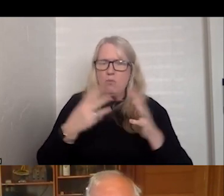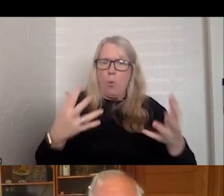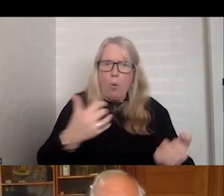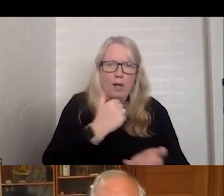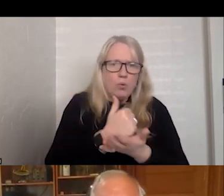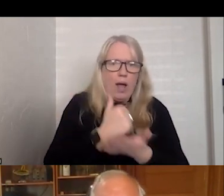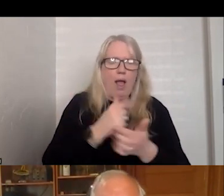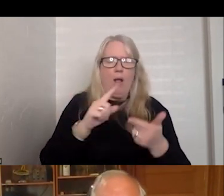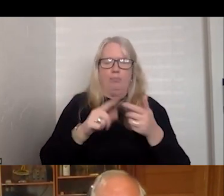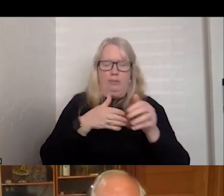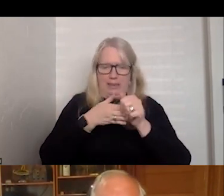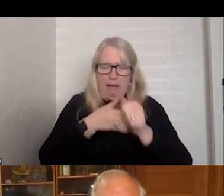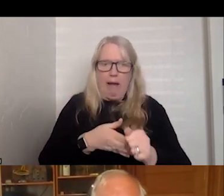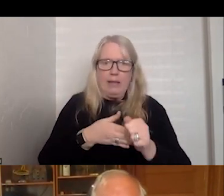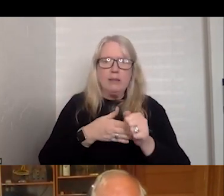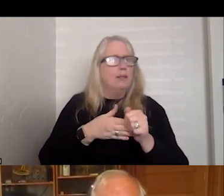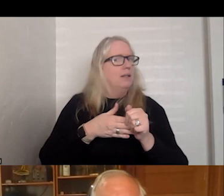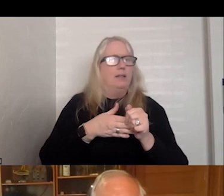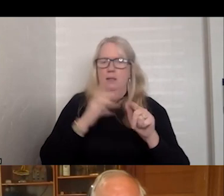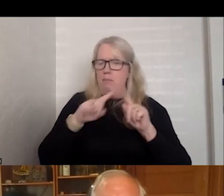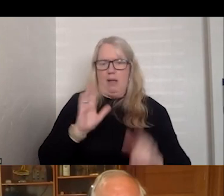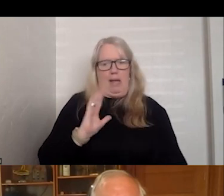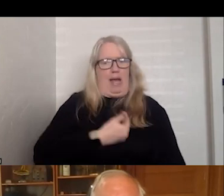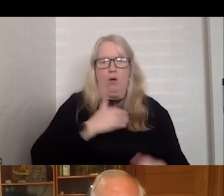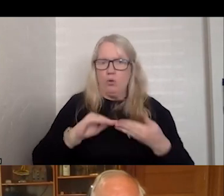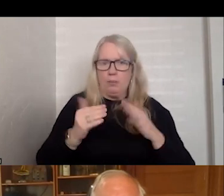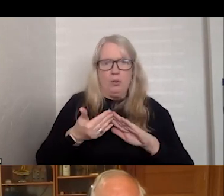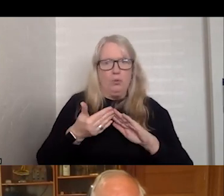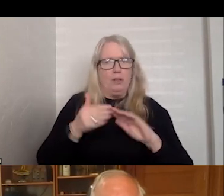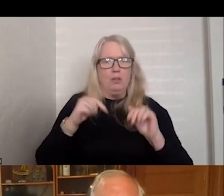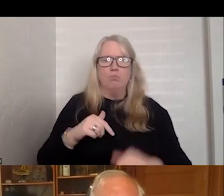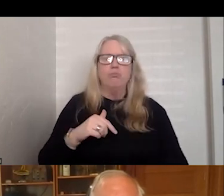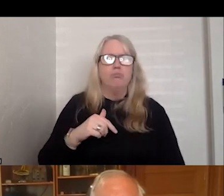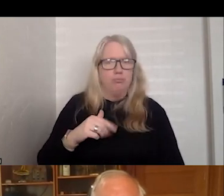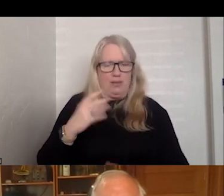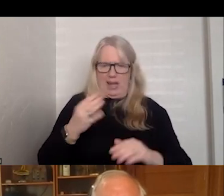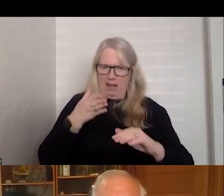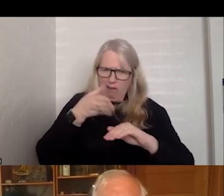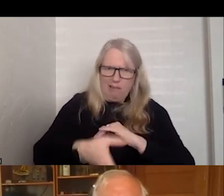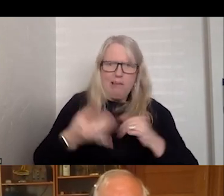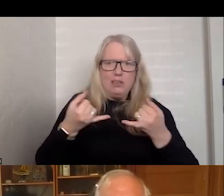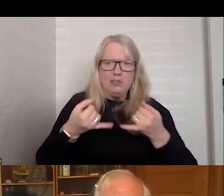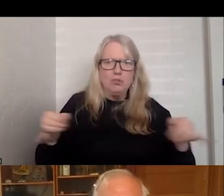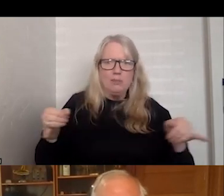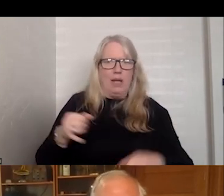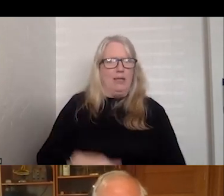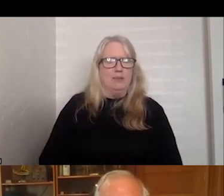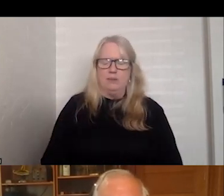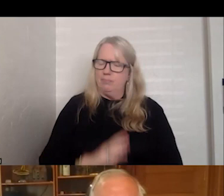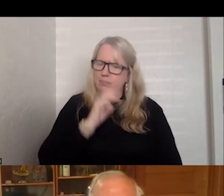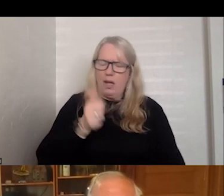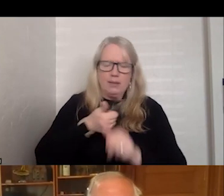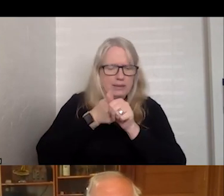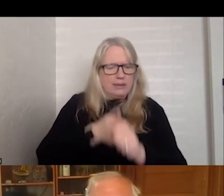or guide or anything else. But in this community, that is, that is such a trespass. It's often non-consensual